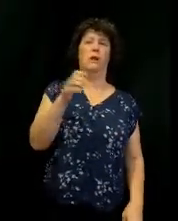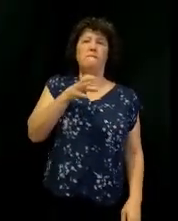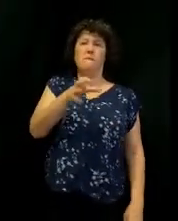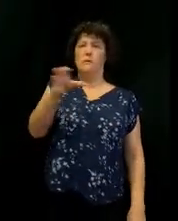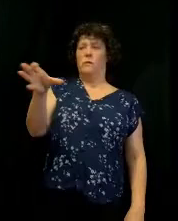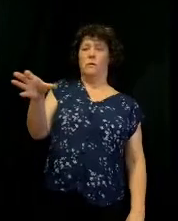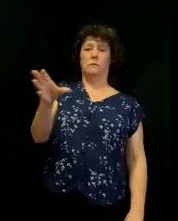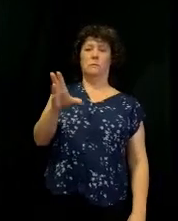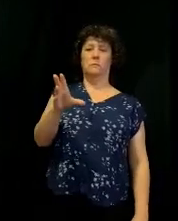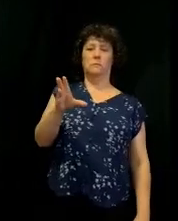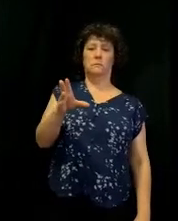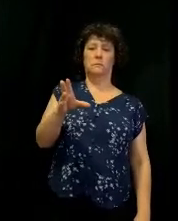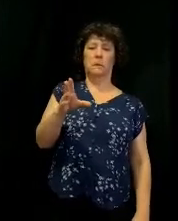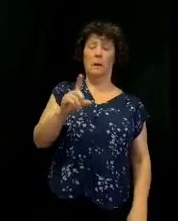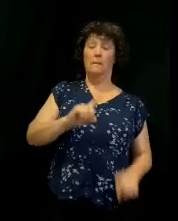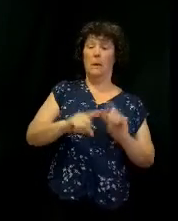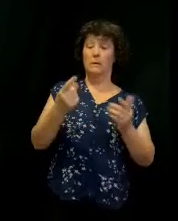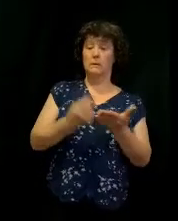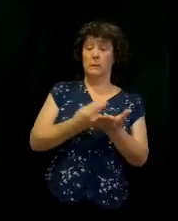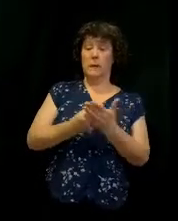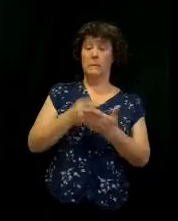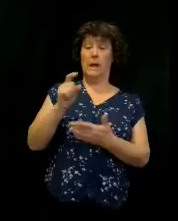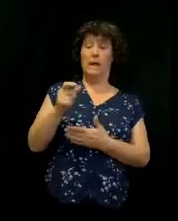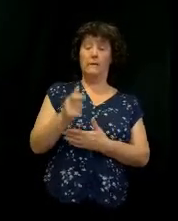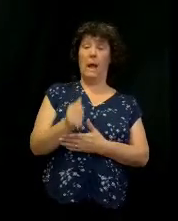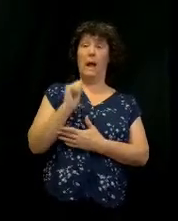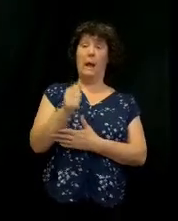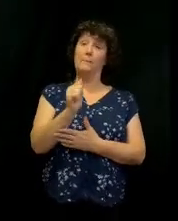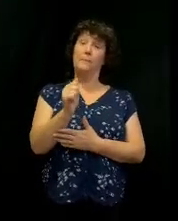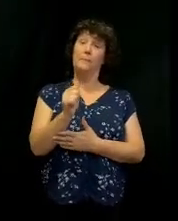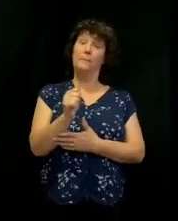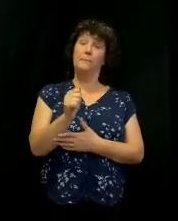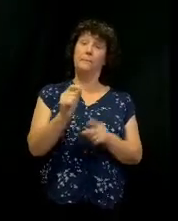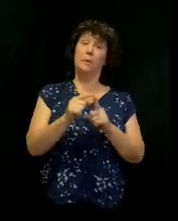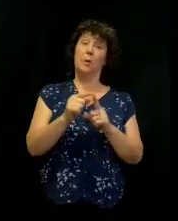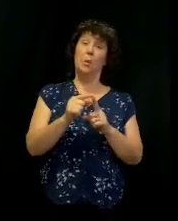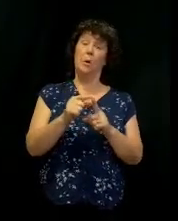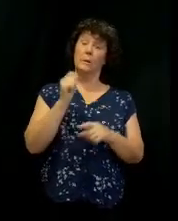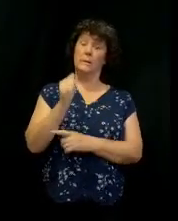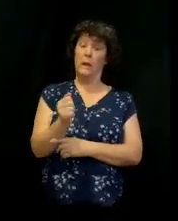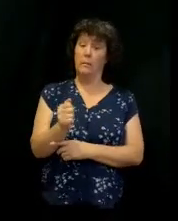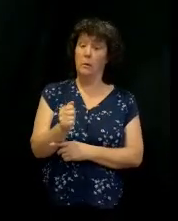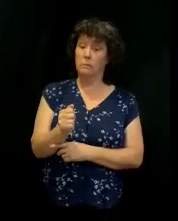But sometimes I do have to come with a hammer. Because the Bible says the word is a hammer.